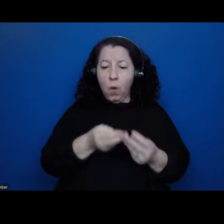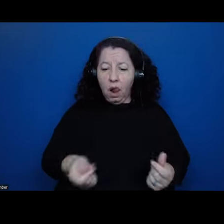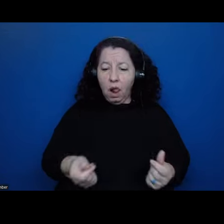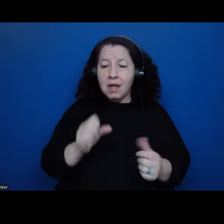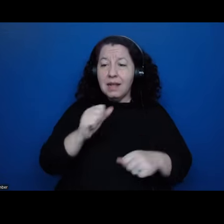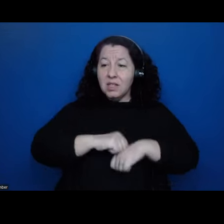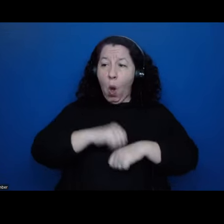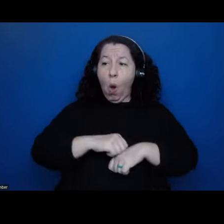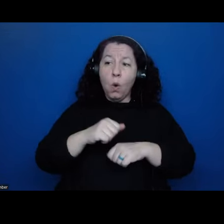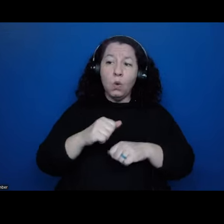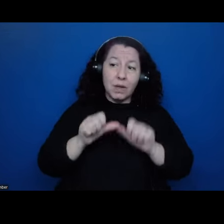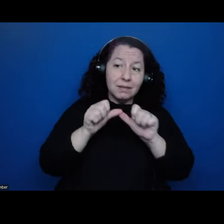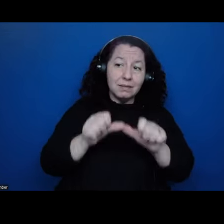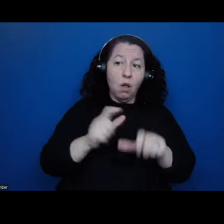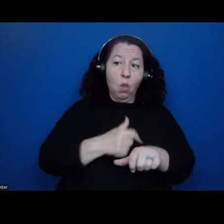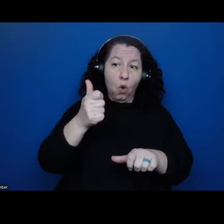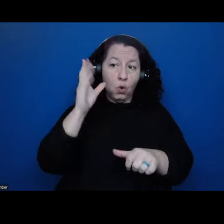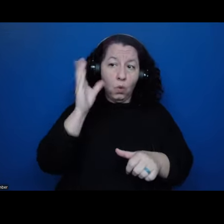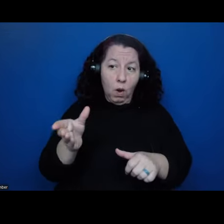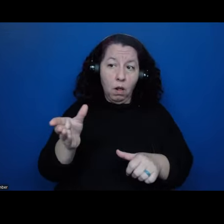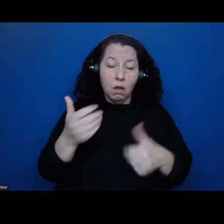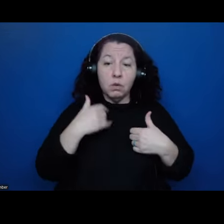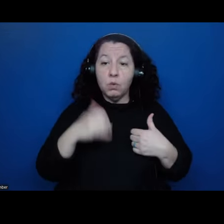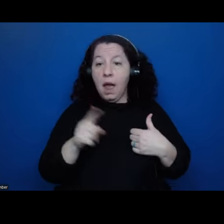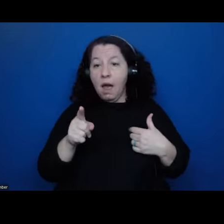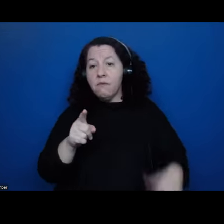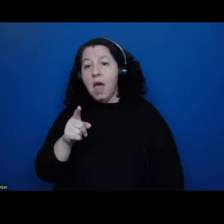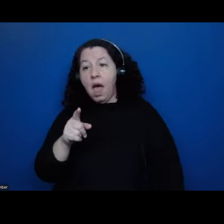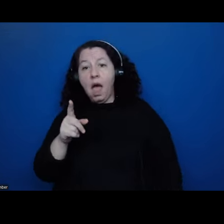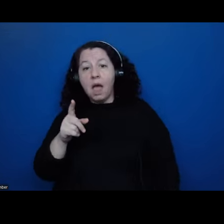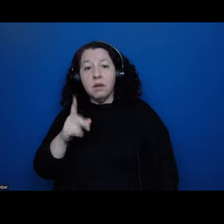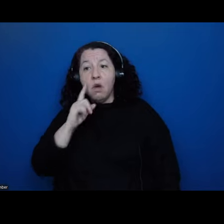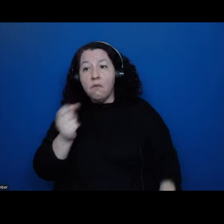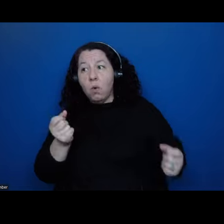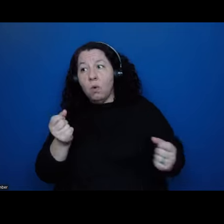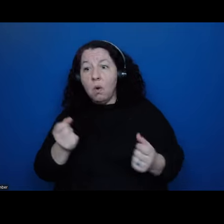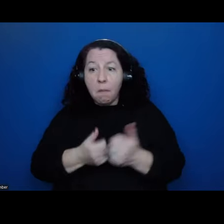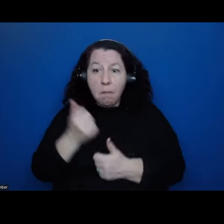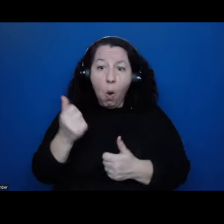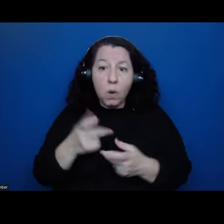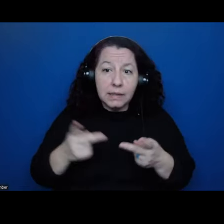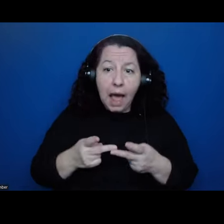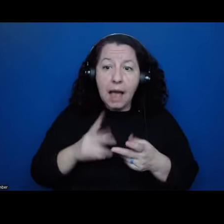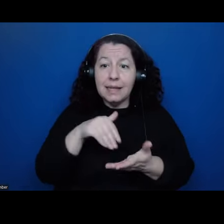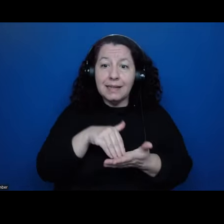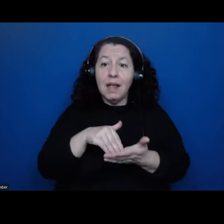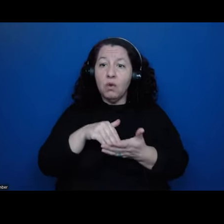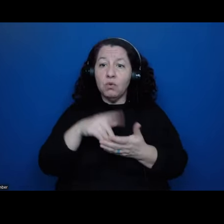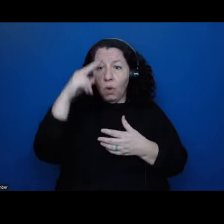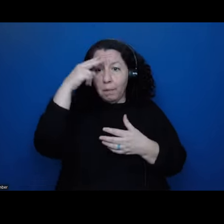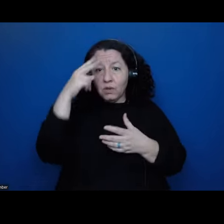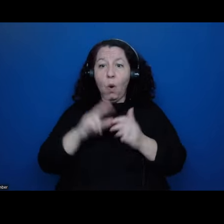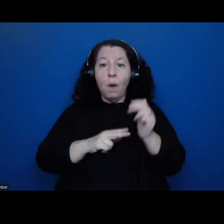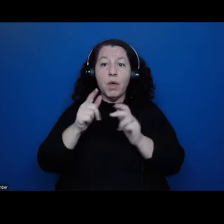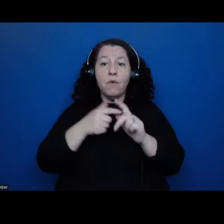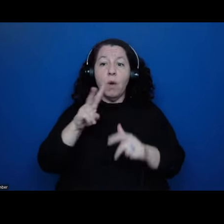longer. And so, uh, we do have that, um, for many, most sites in central Mexico are, are built out of volcanic stone. And